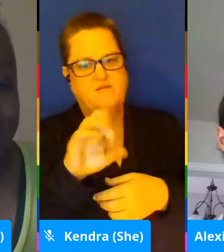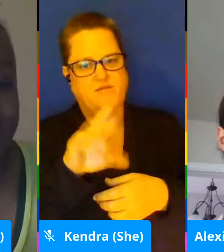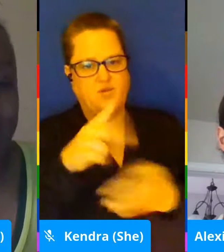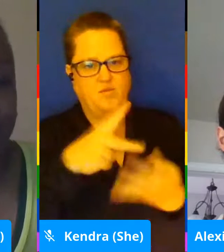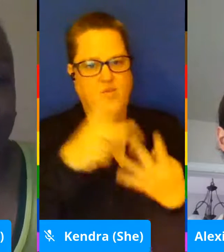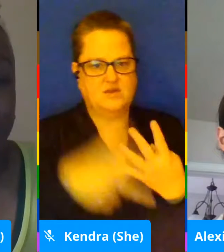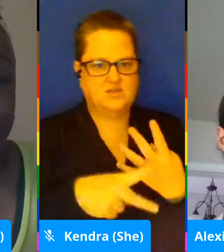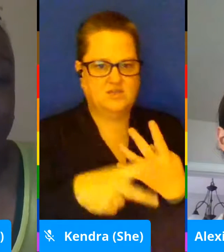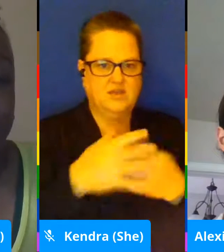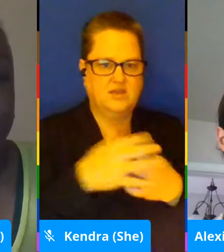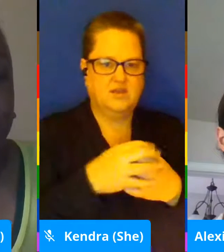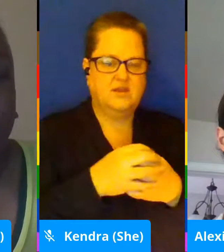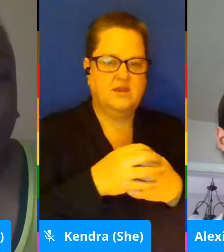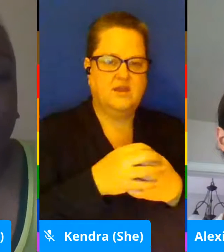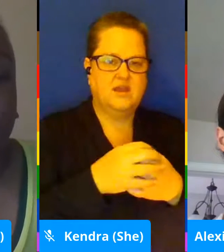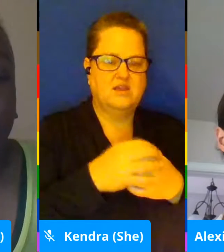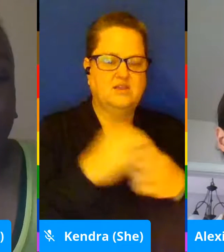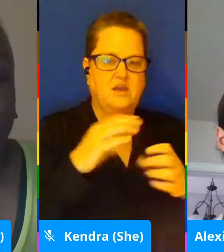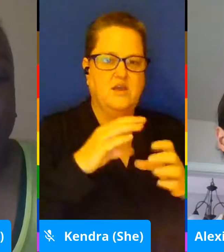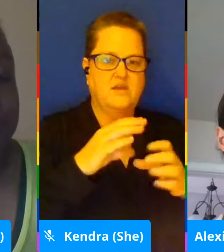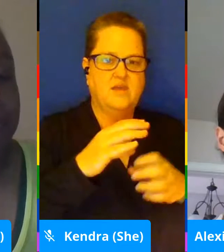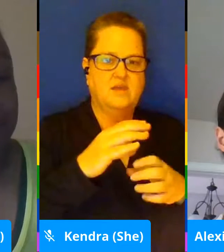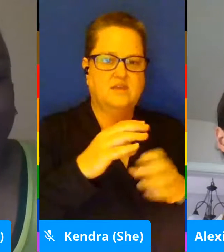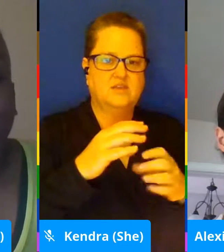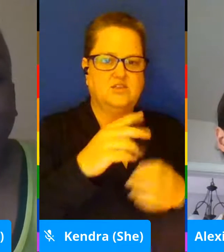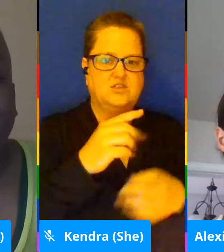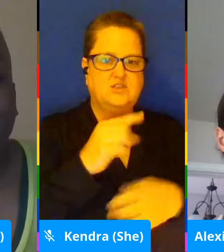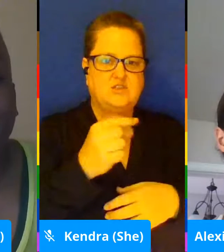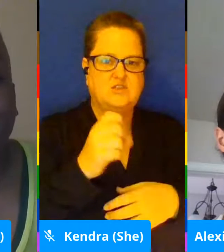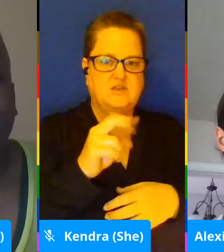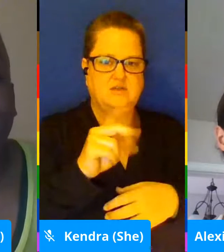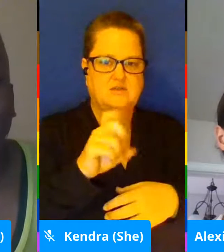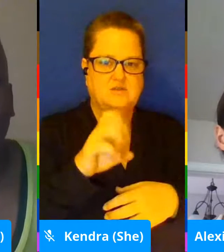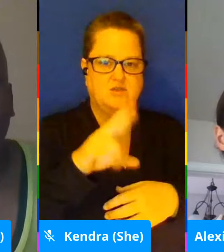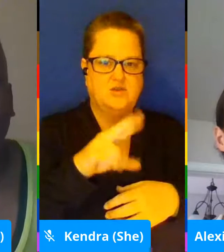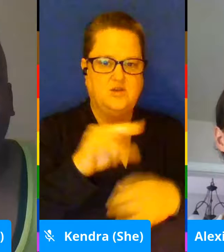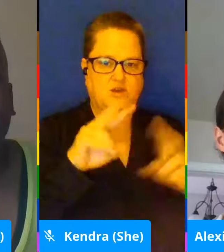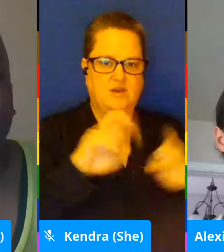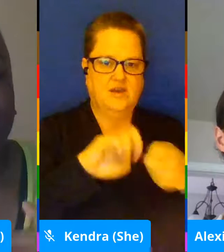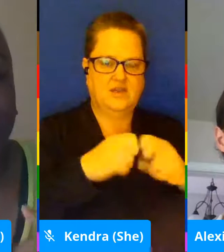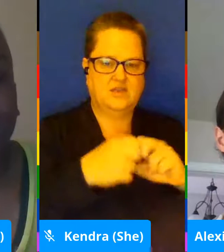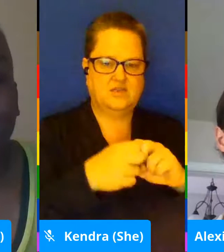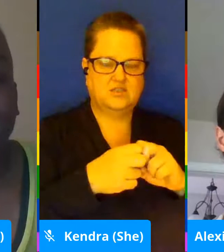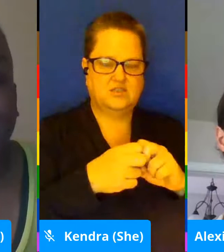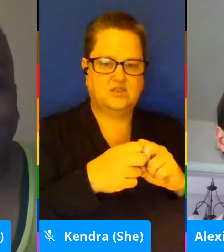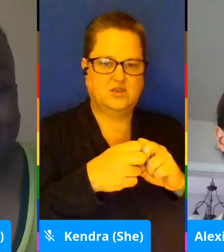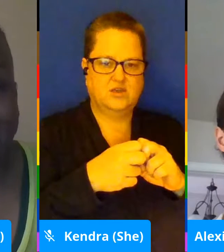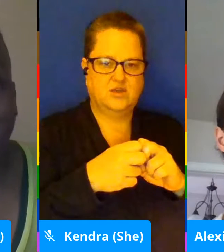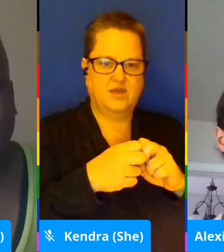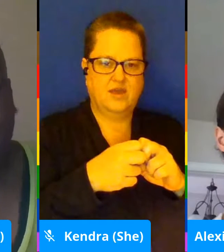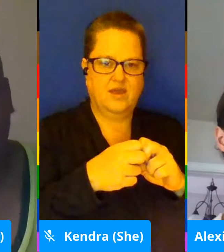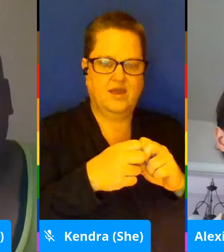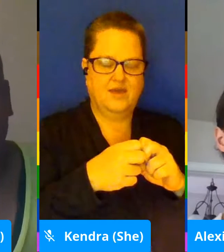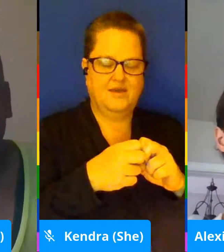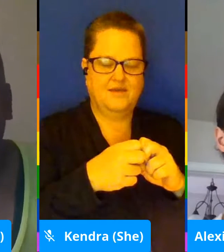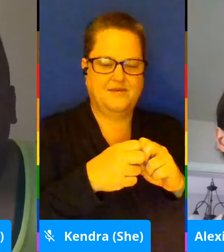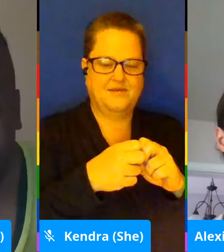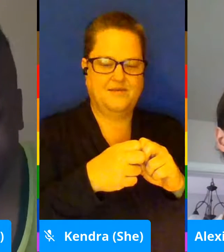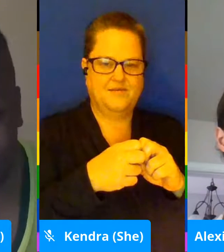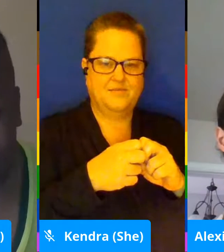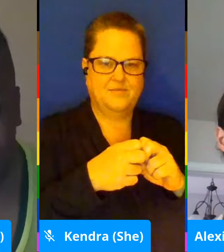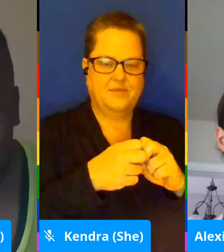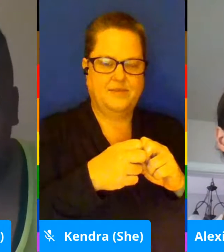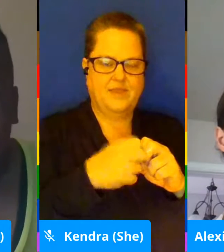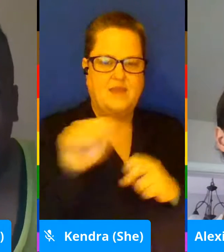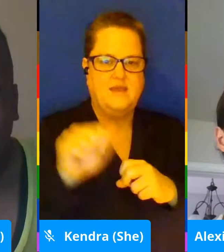Gender Identity Issues Committee of the American American Academy of Child and Adolescent Psychiatry.